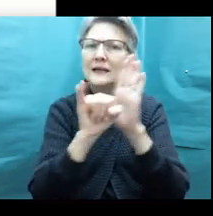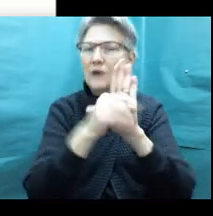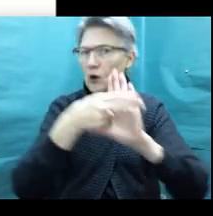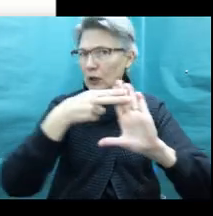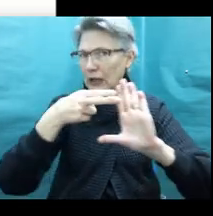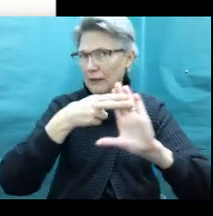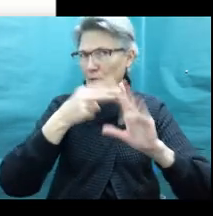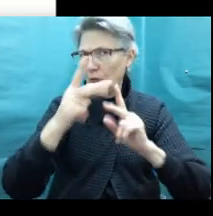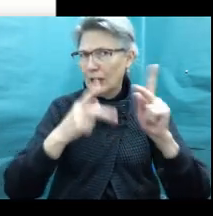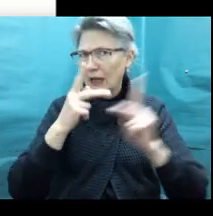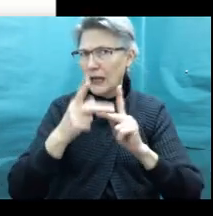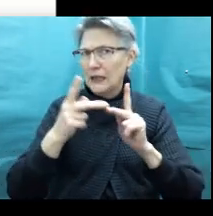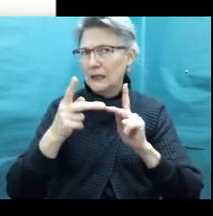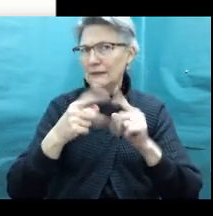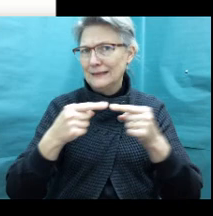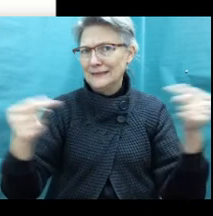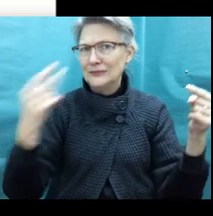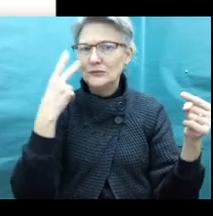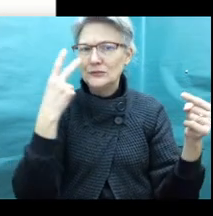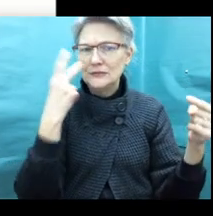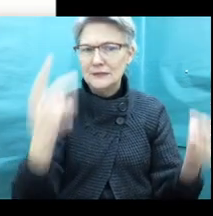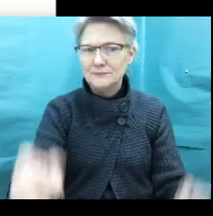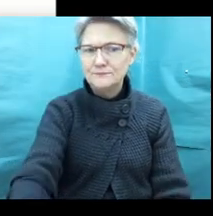what types of lines you see. say.